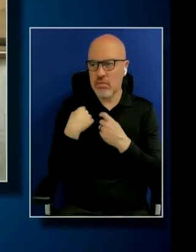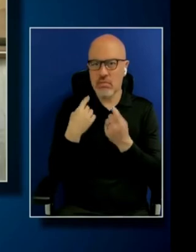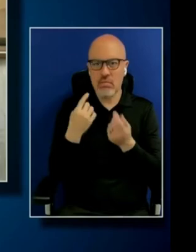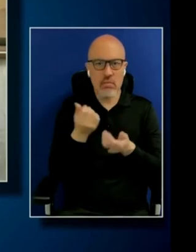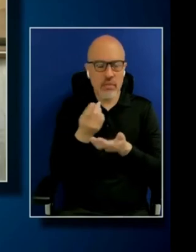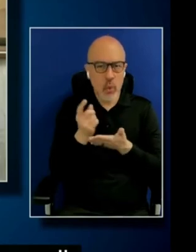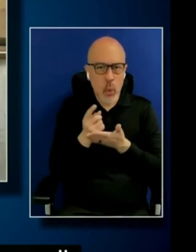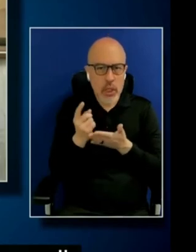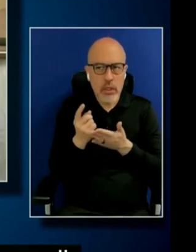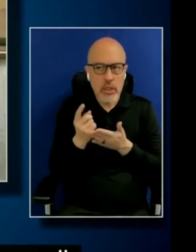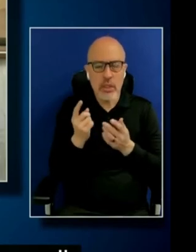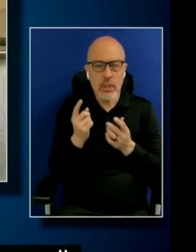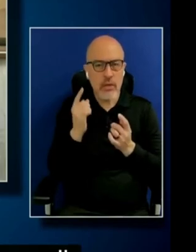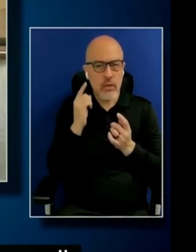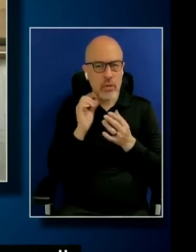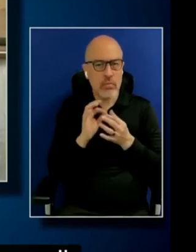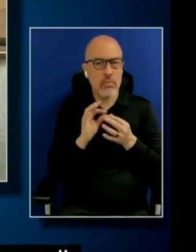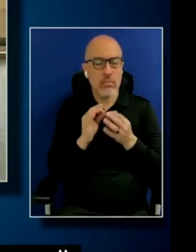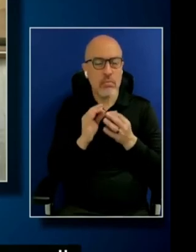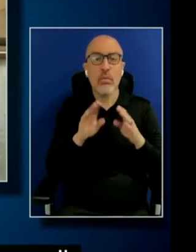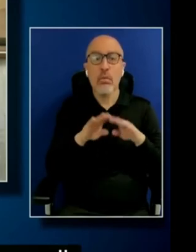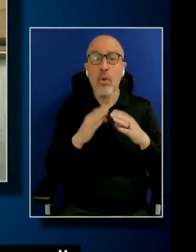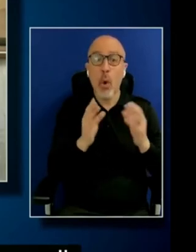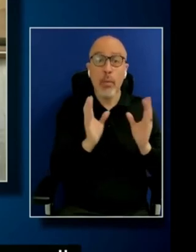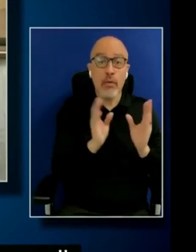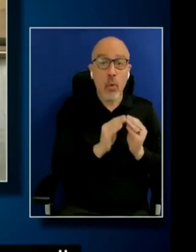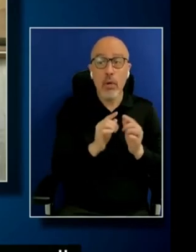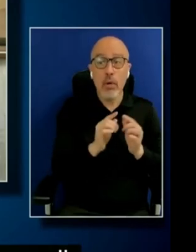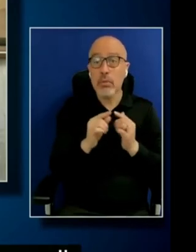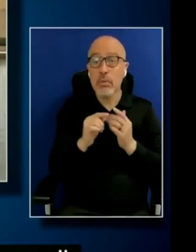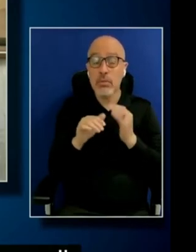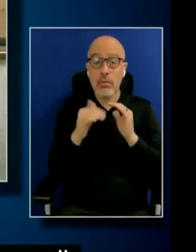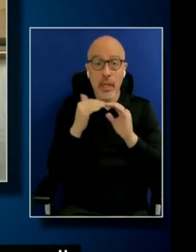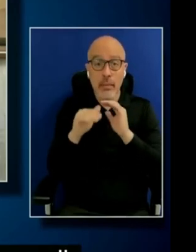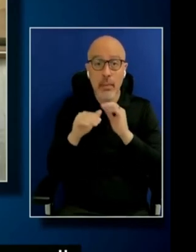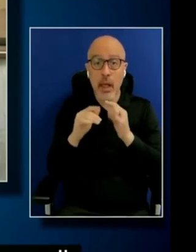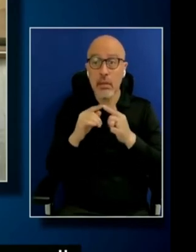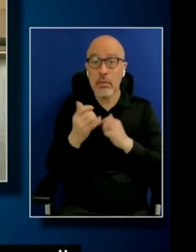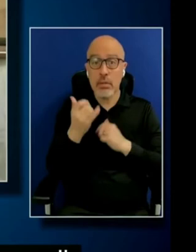in open forums and through emails and phone conversations.